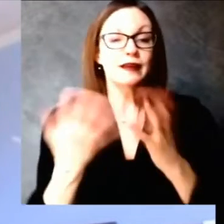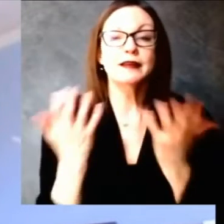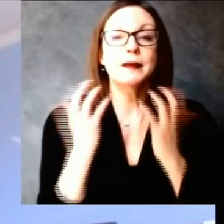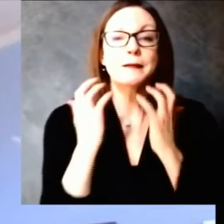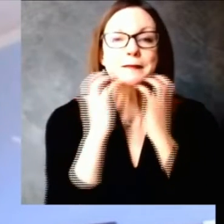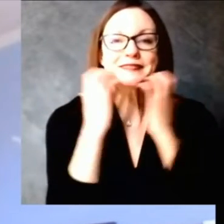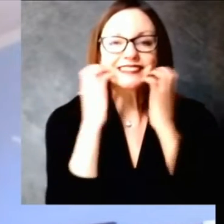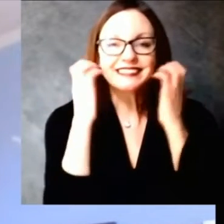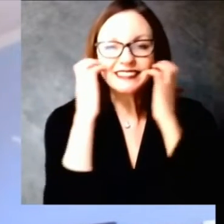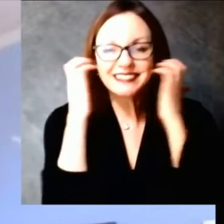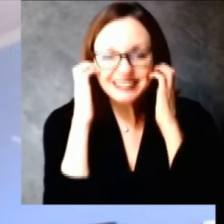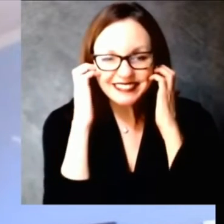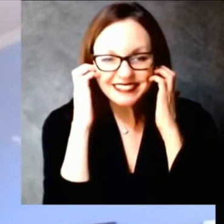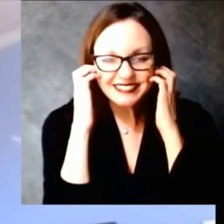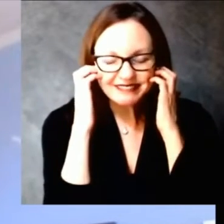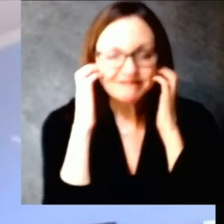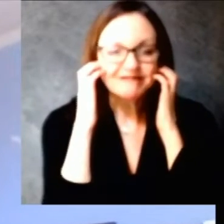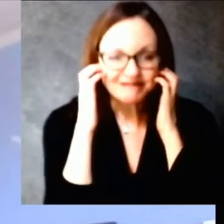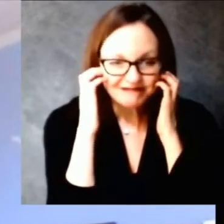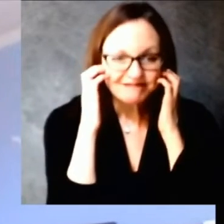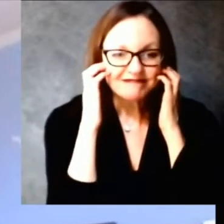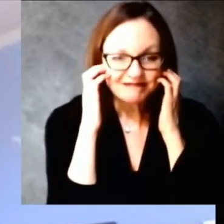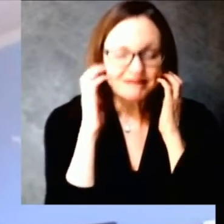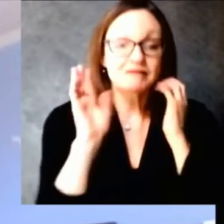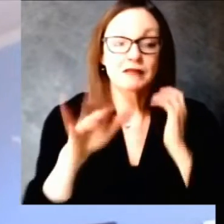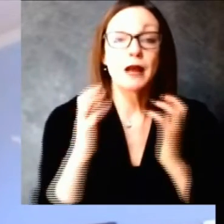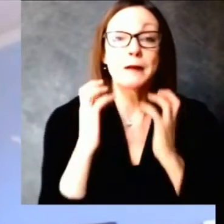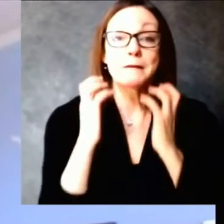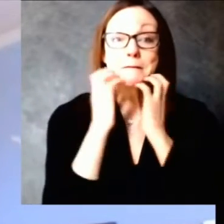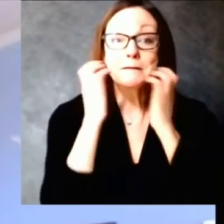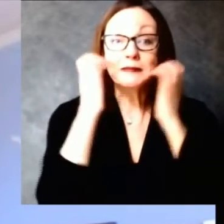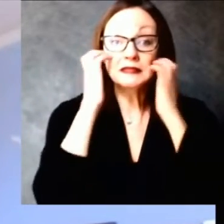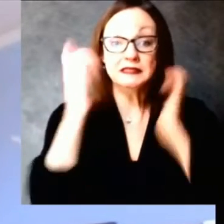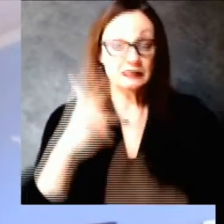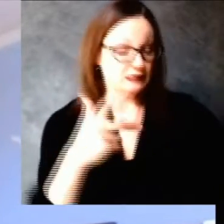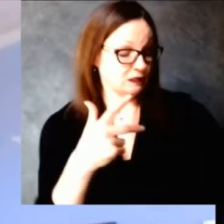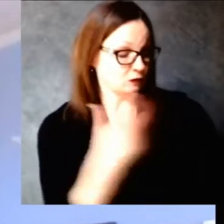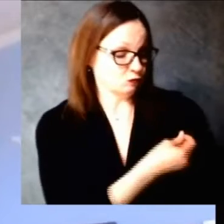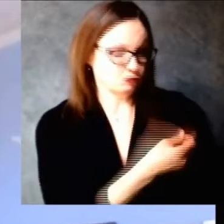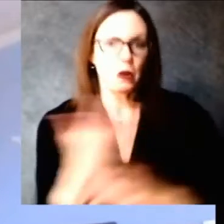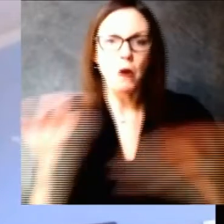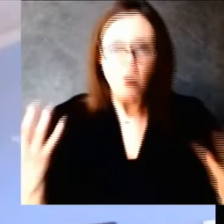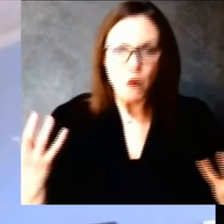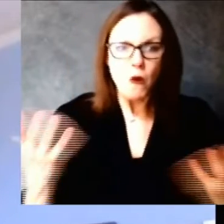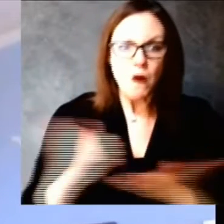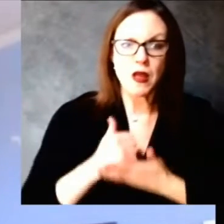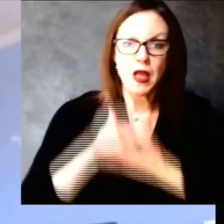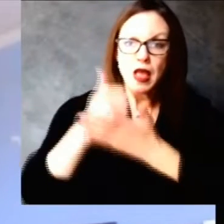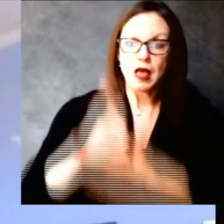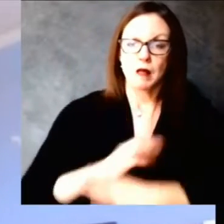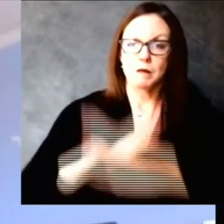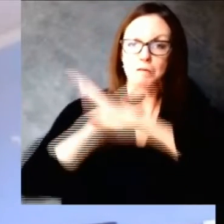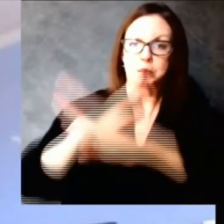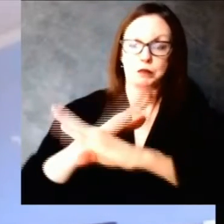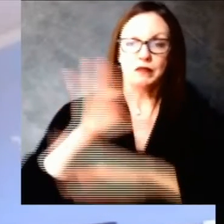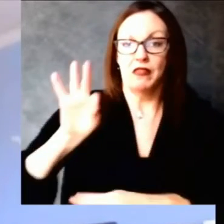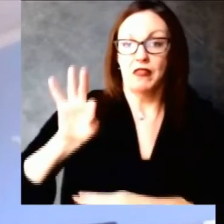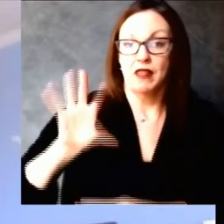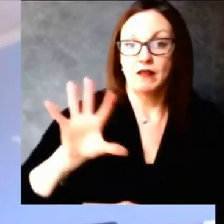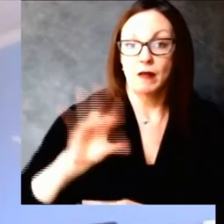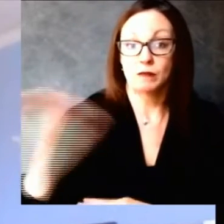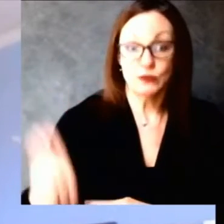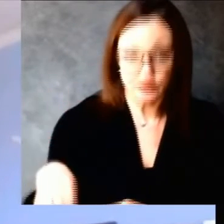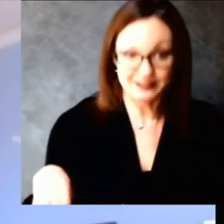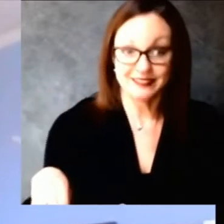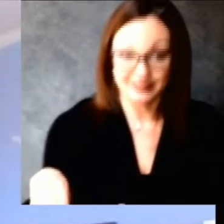individuals who are not protected and so while we it's important to have a very high threshold of folks in the community